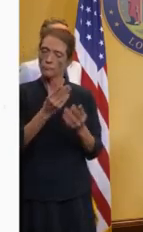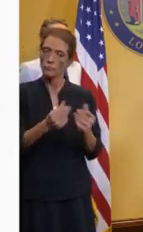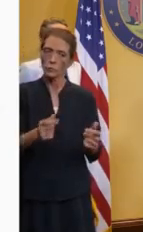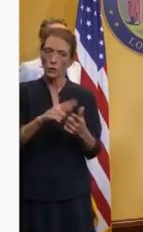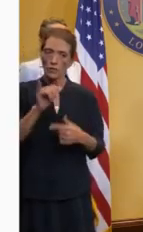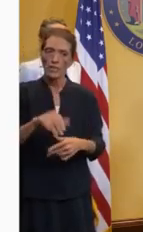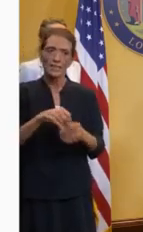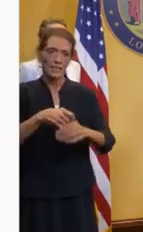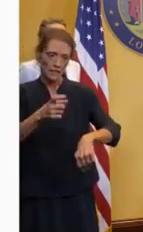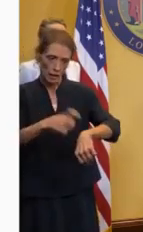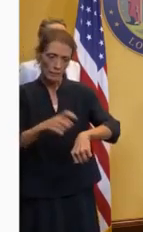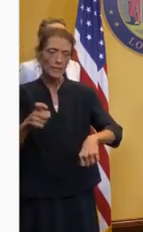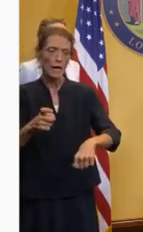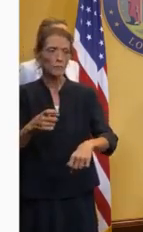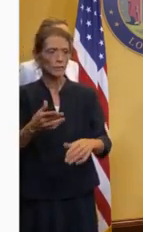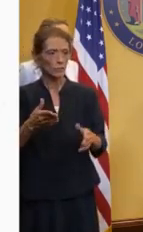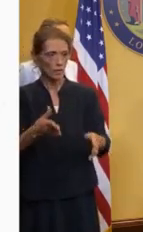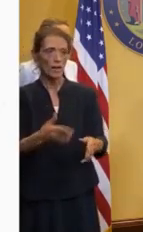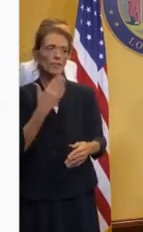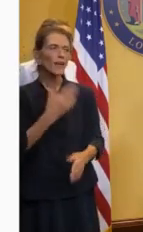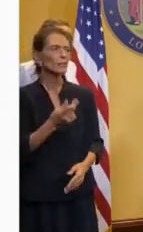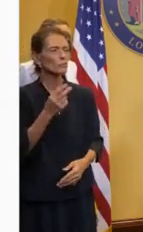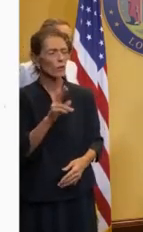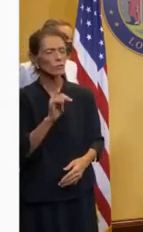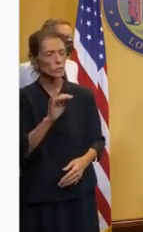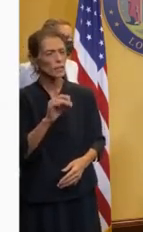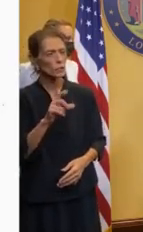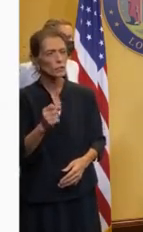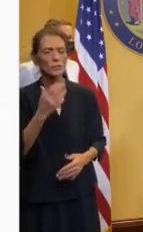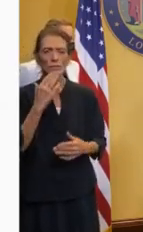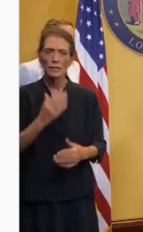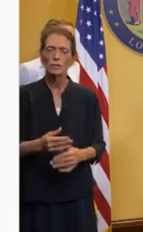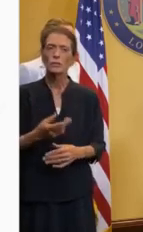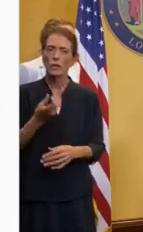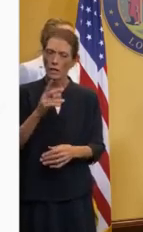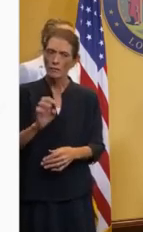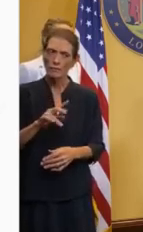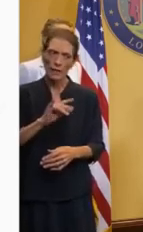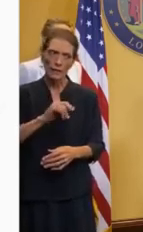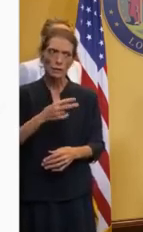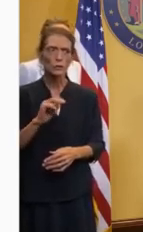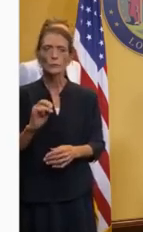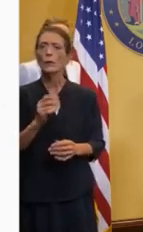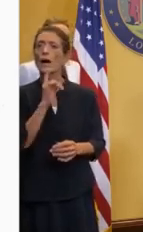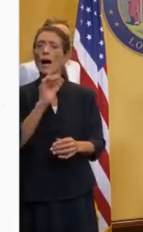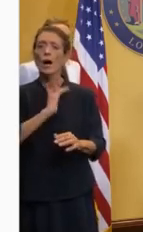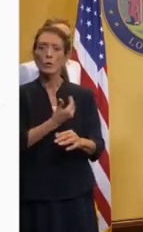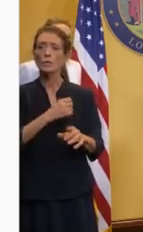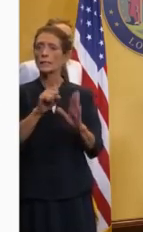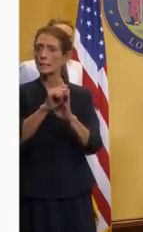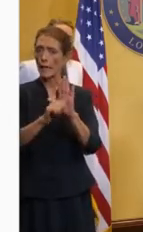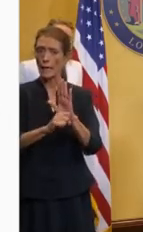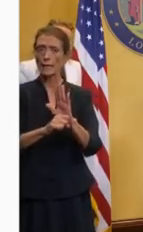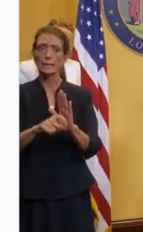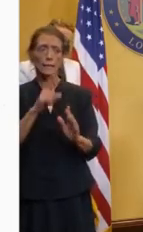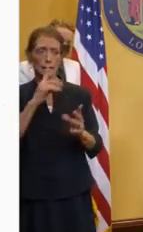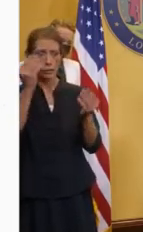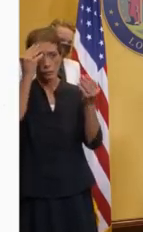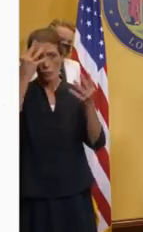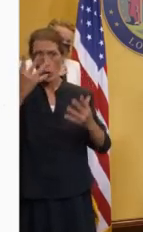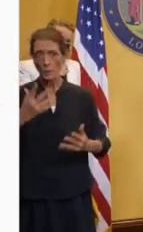manner. Thank you, Dr. Nichols. Thank you so much, Dr. Vegno. The state has informed us